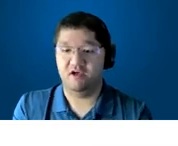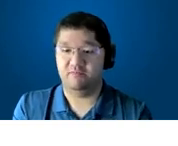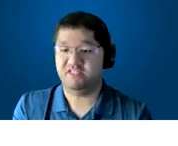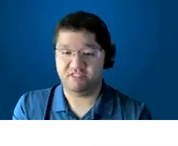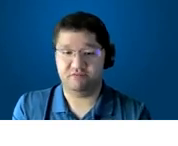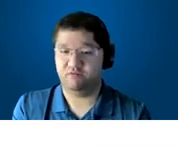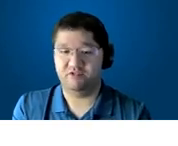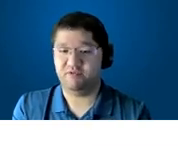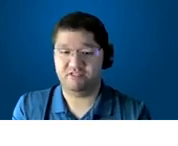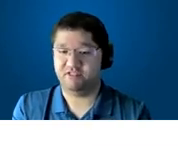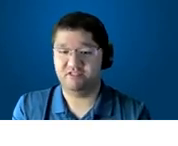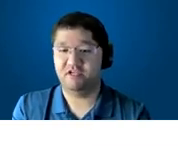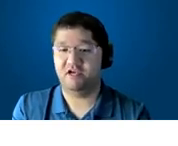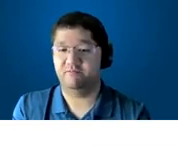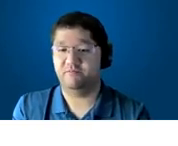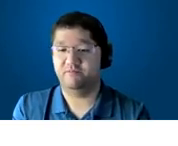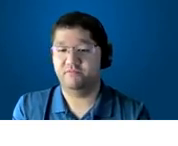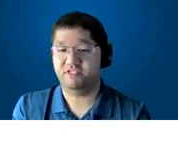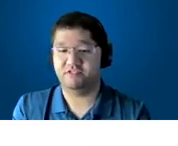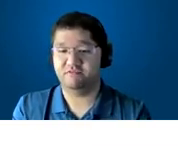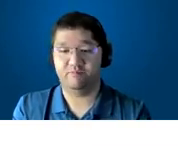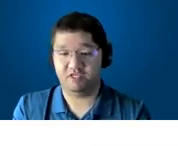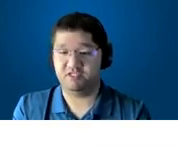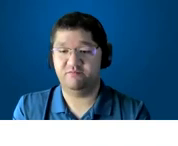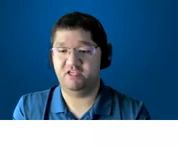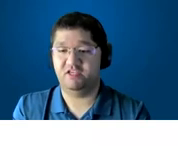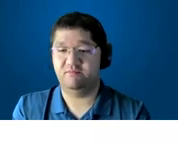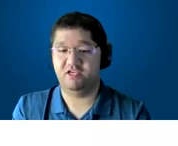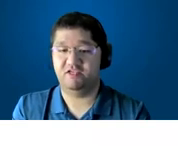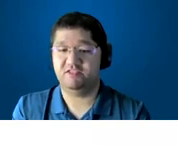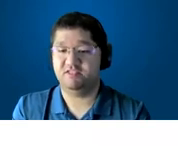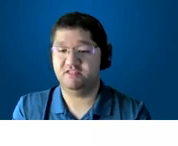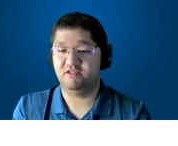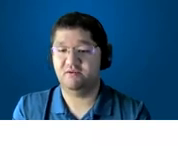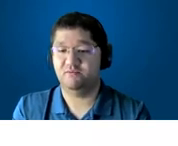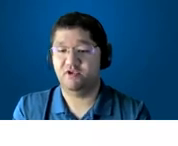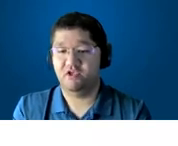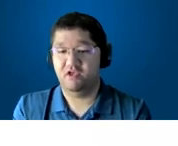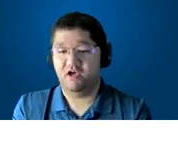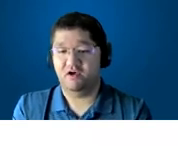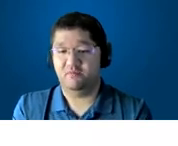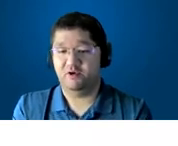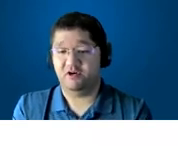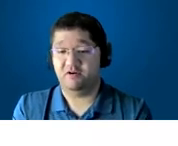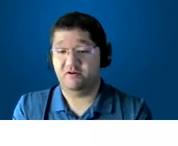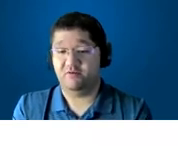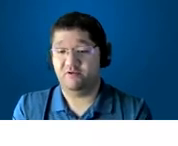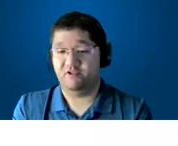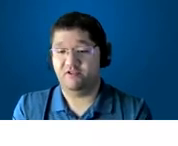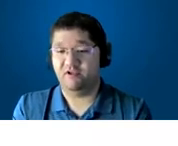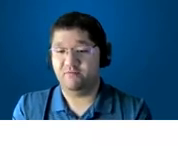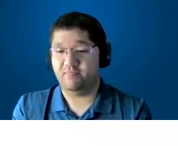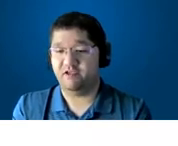um my sisters were always my sisters um this is a picture of me and my sisters um we are